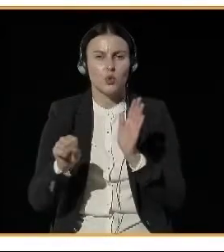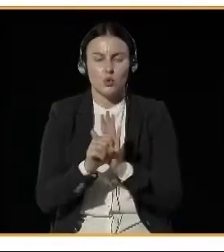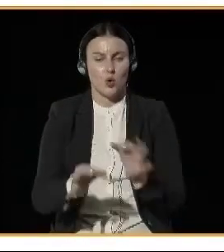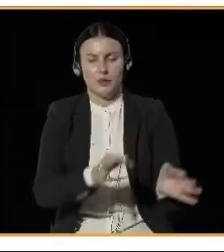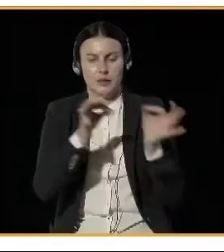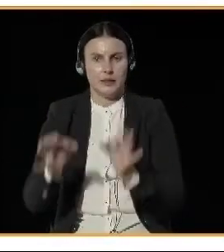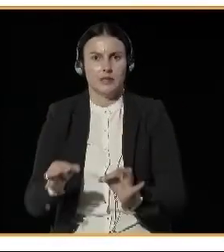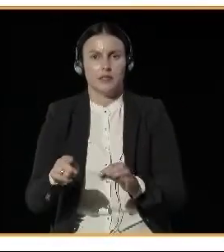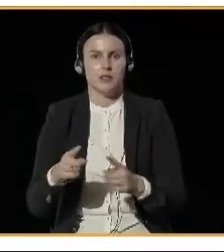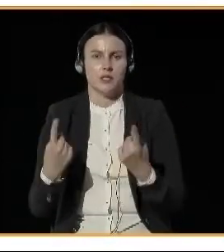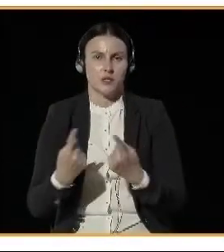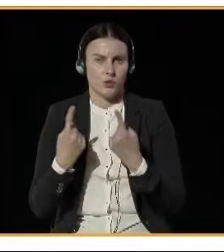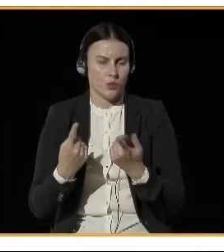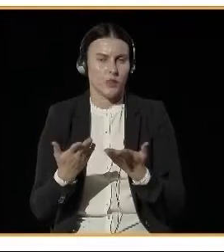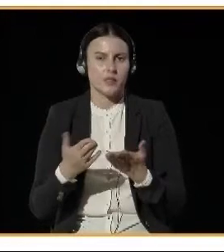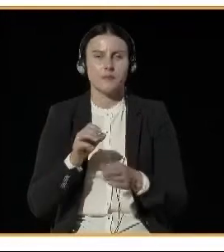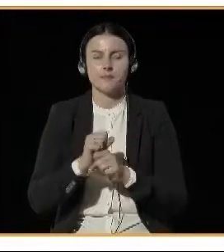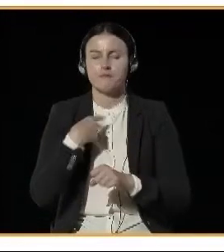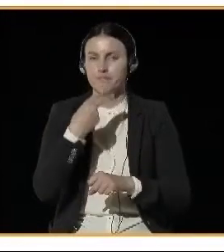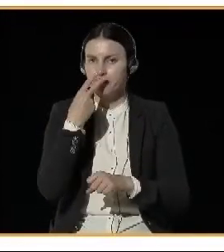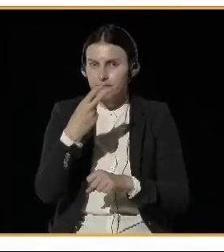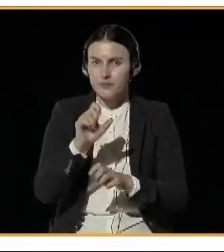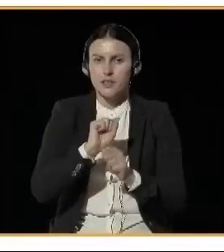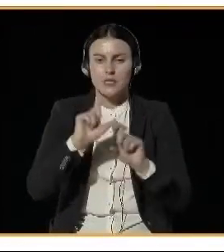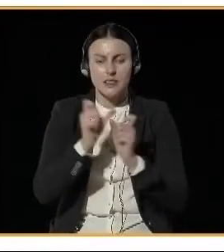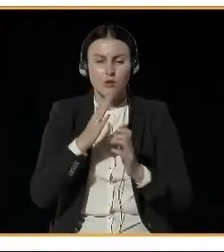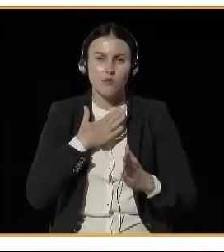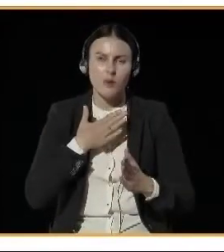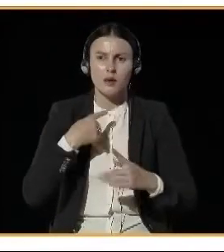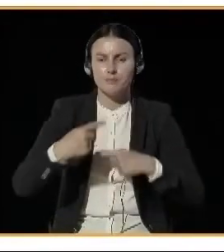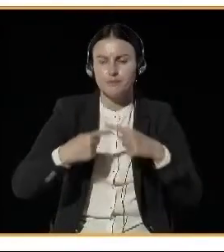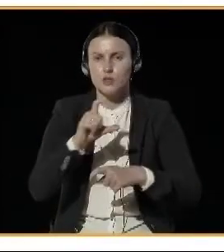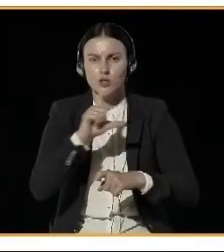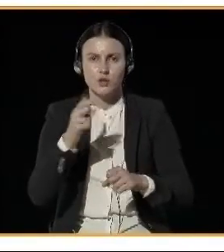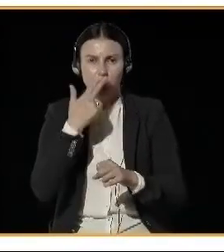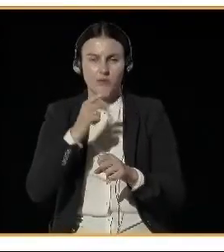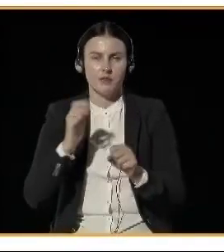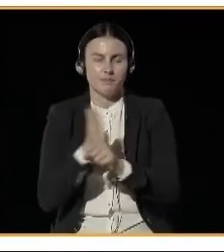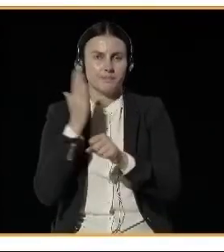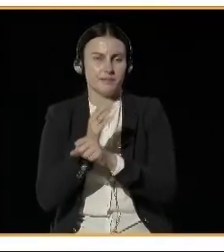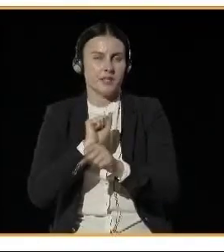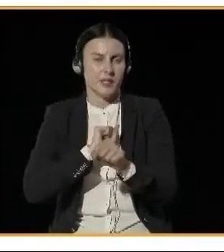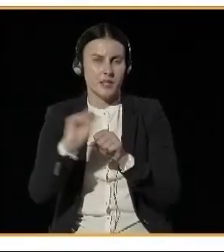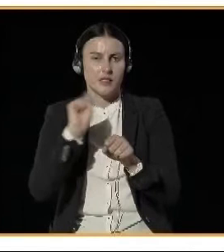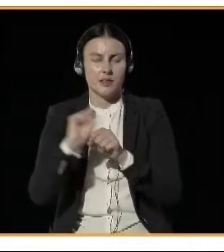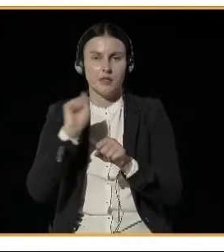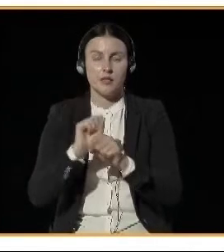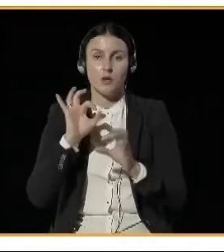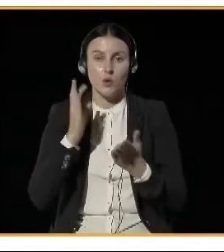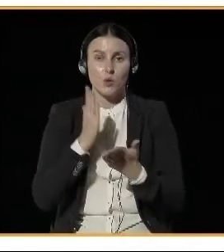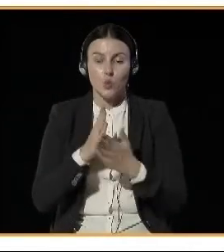is a process that has gone over many years and also has introduced new measures step by step.